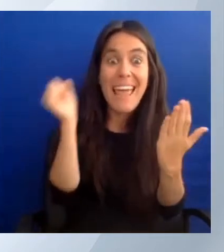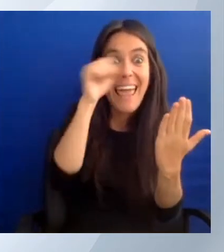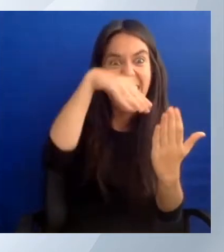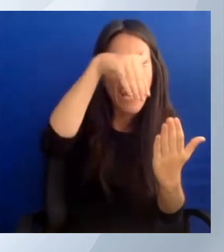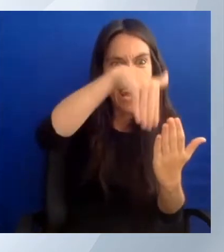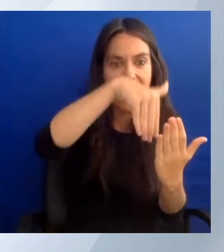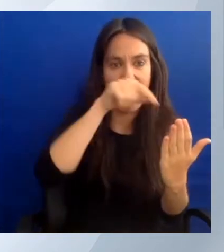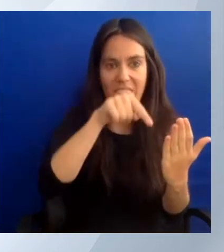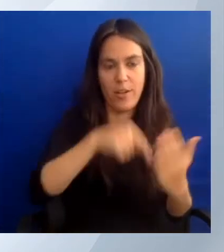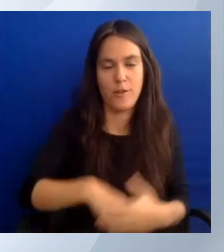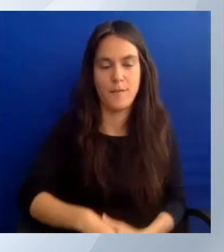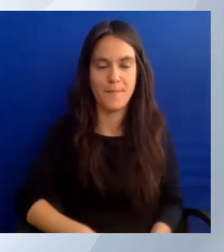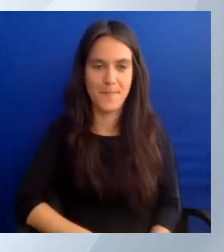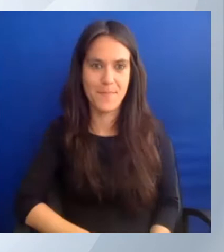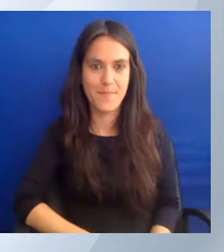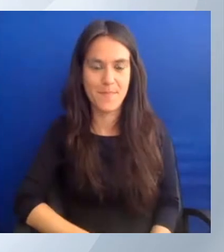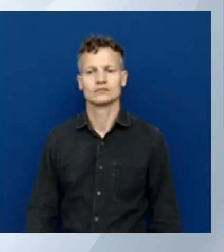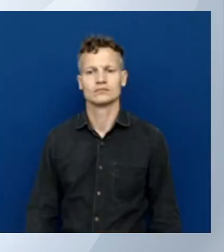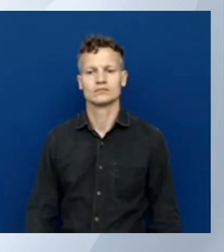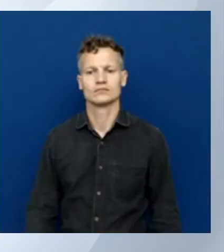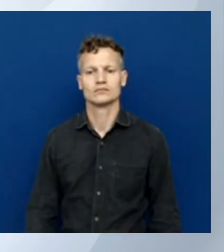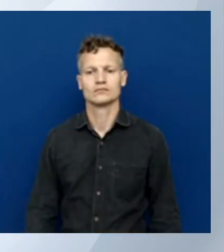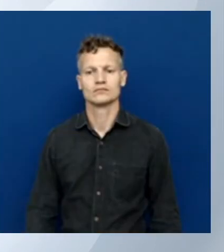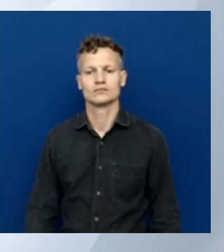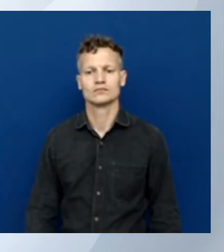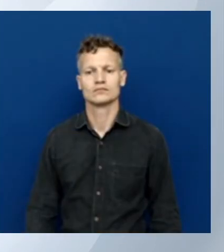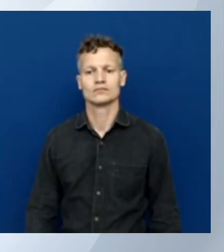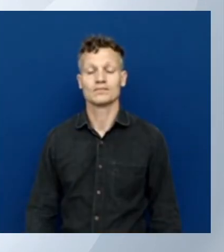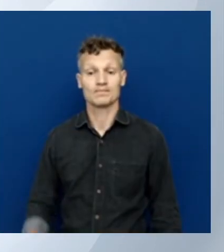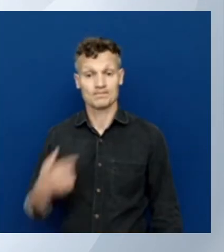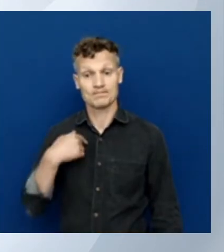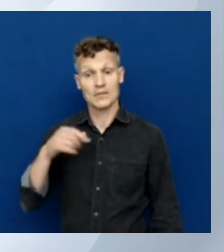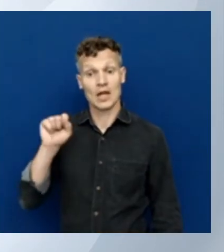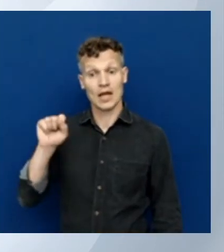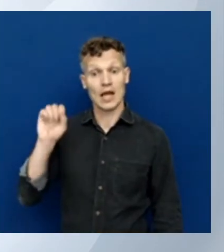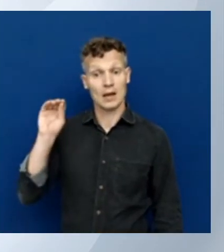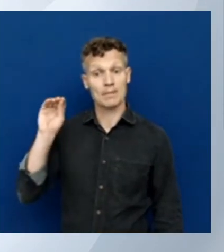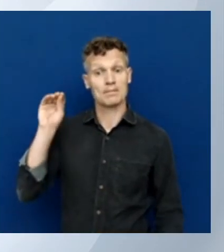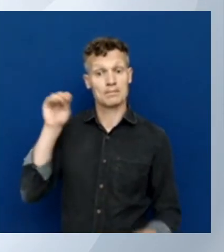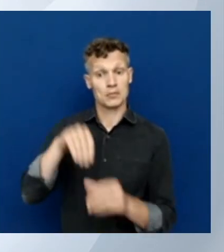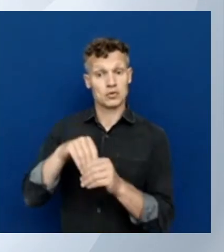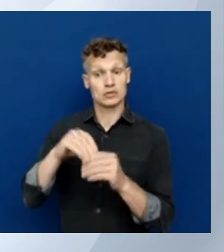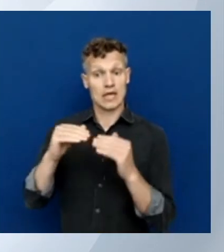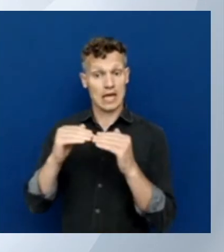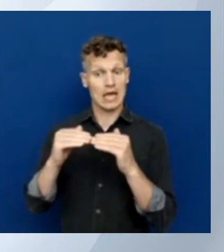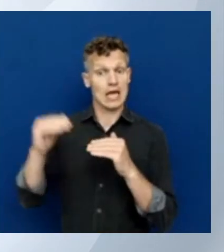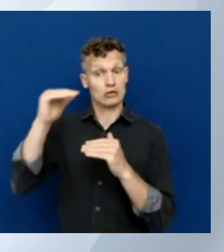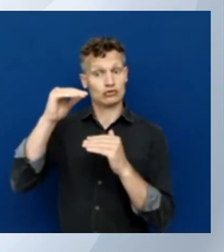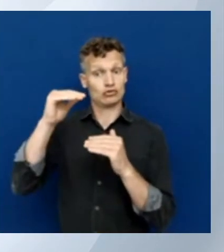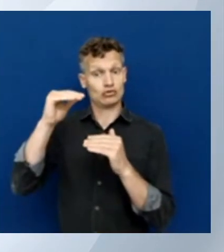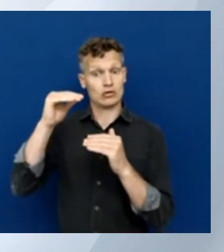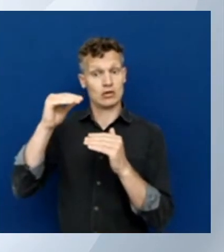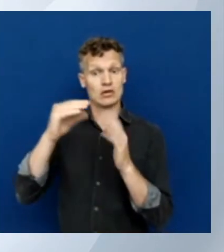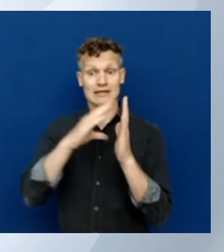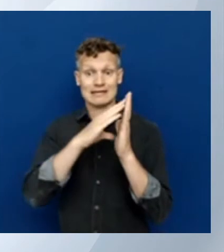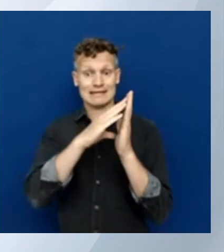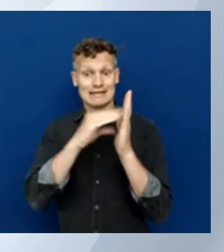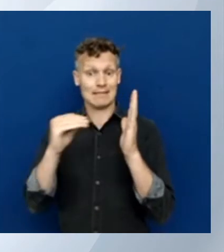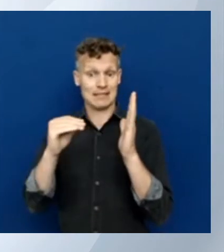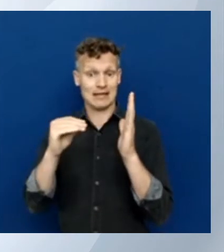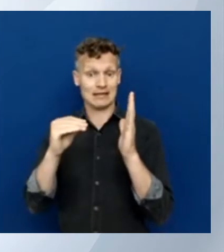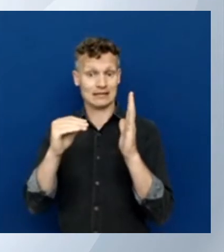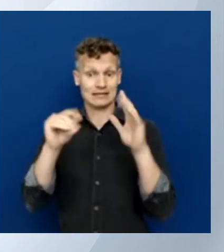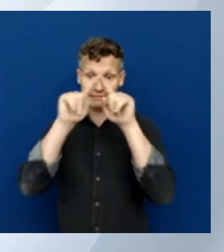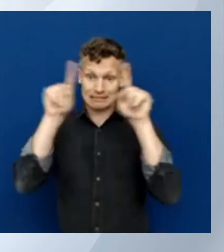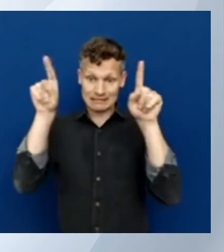So I can put export template here and I actually get all the resources. I will copy and paste them